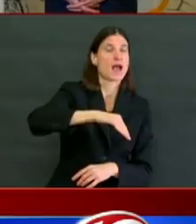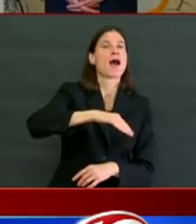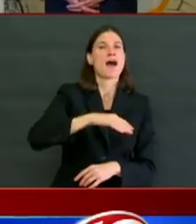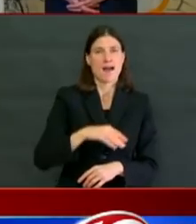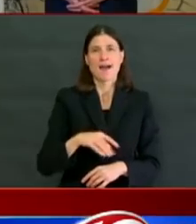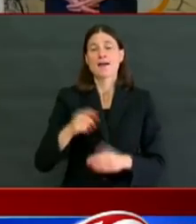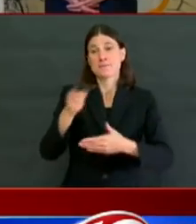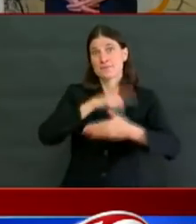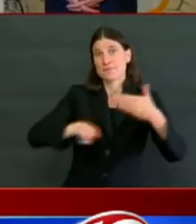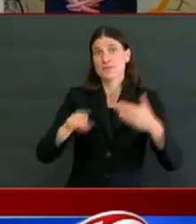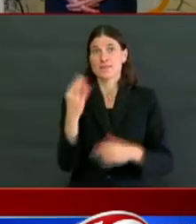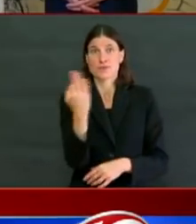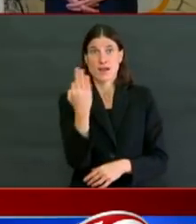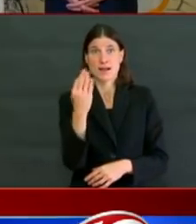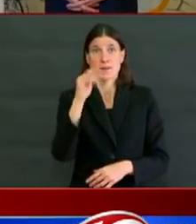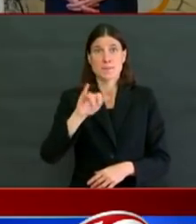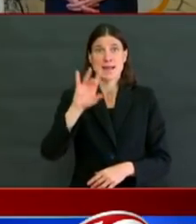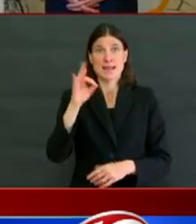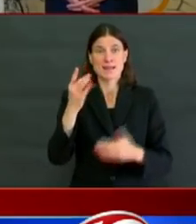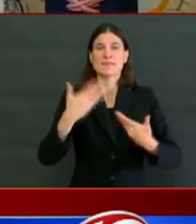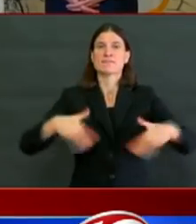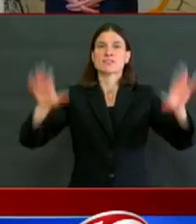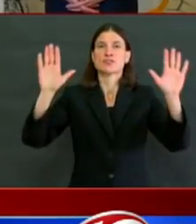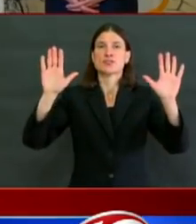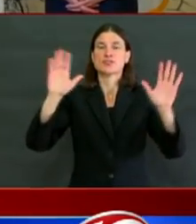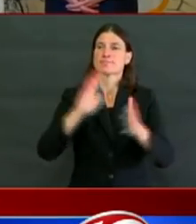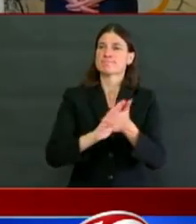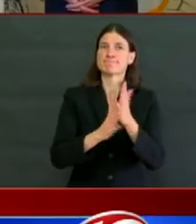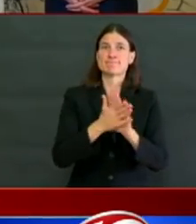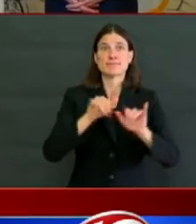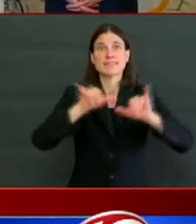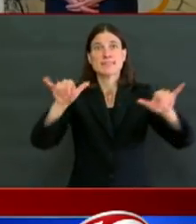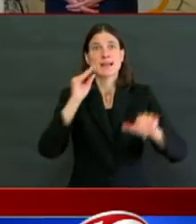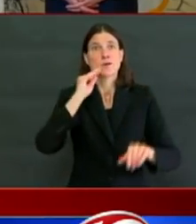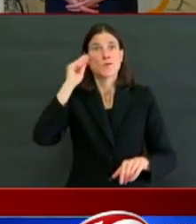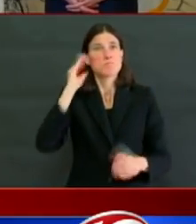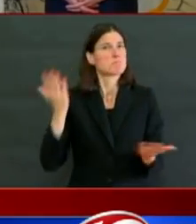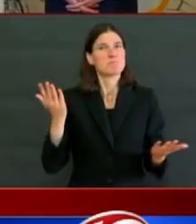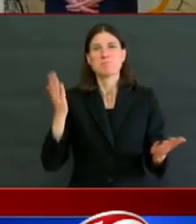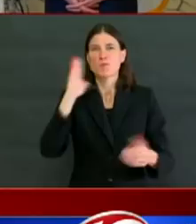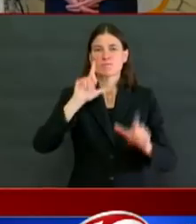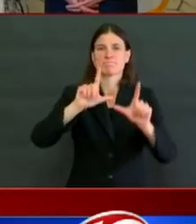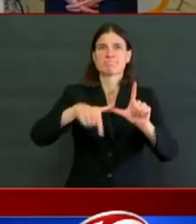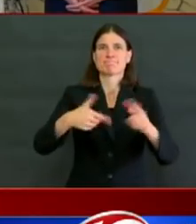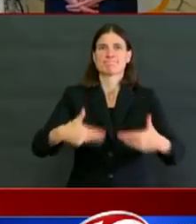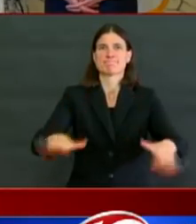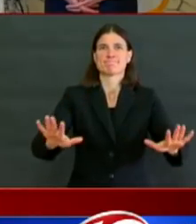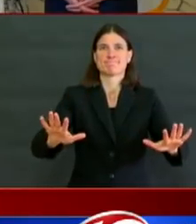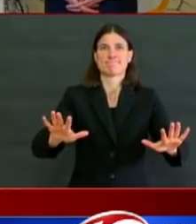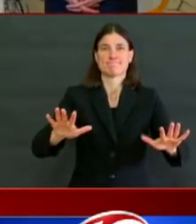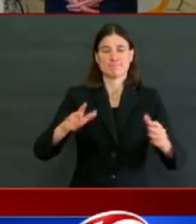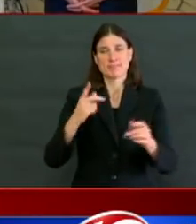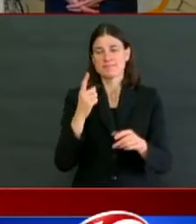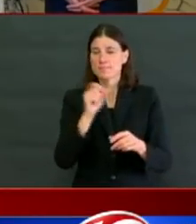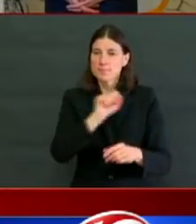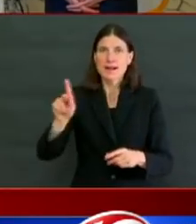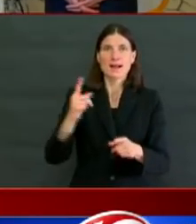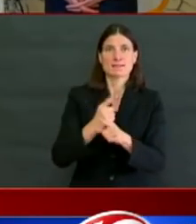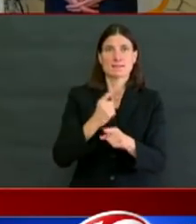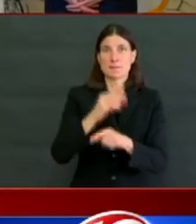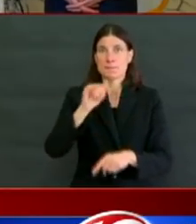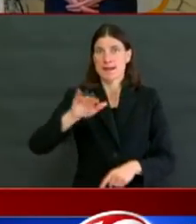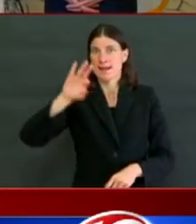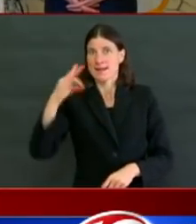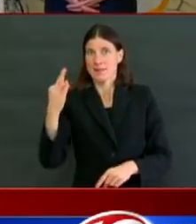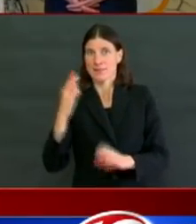I do want to say this. We know that the data and the plateauing is